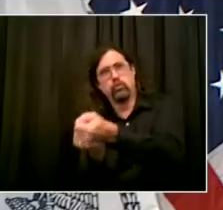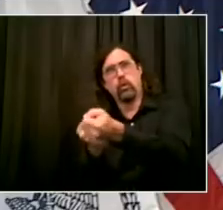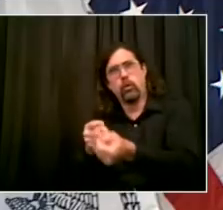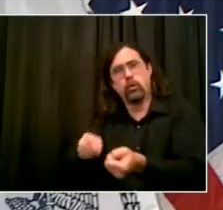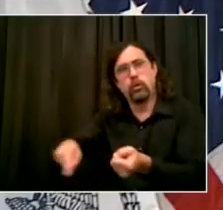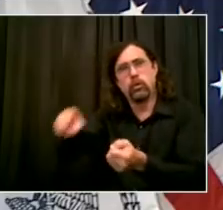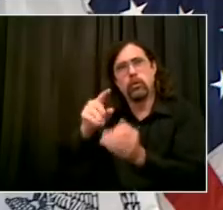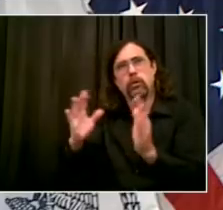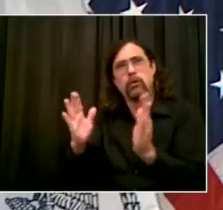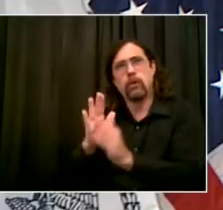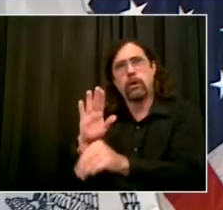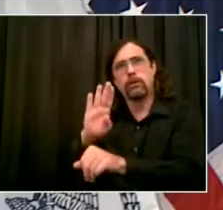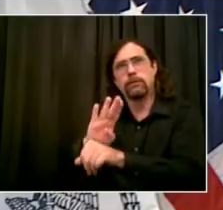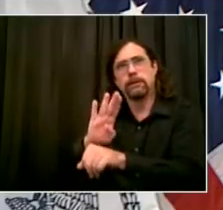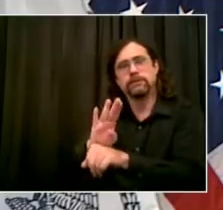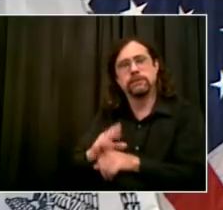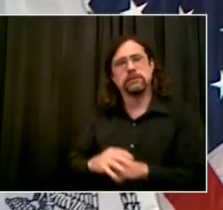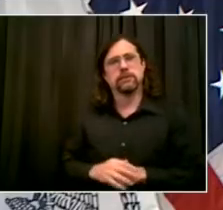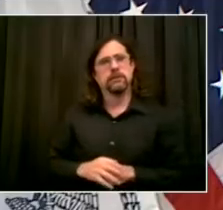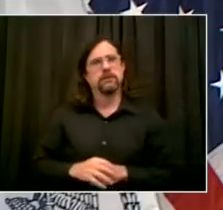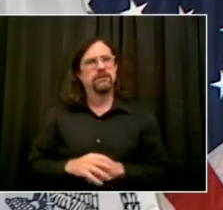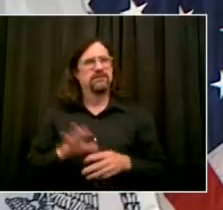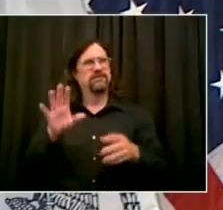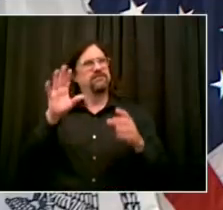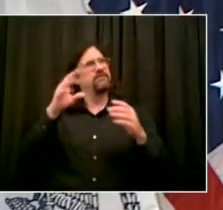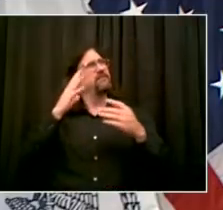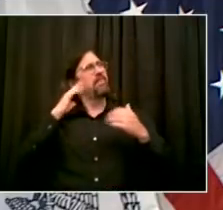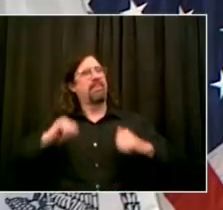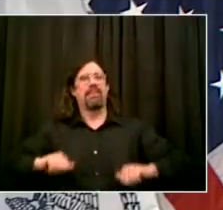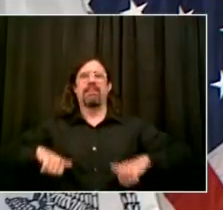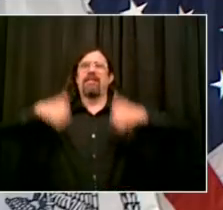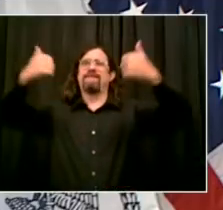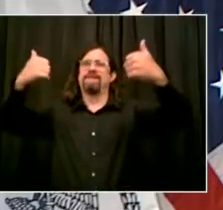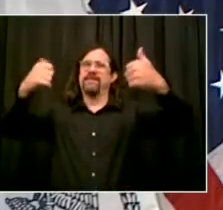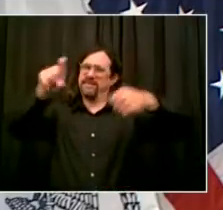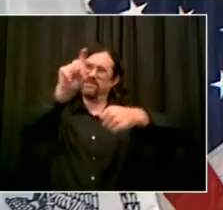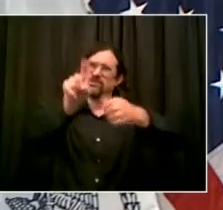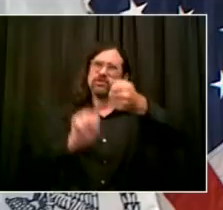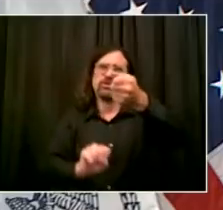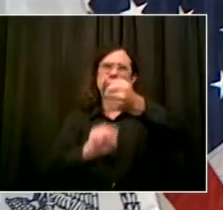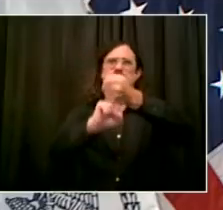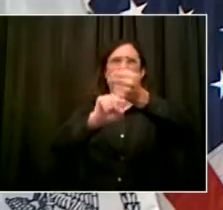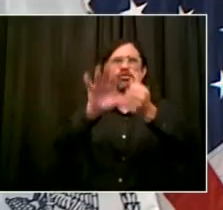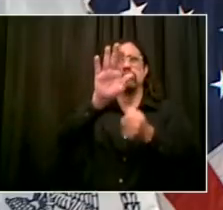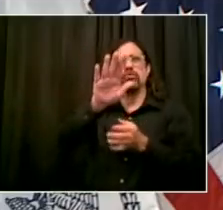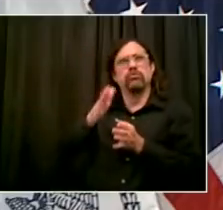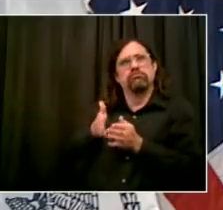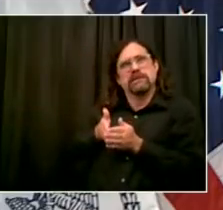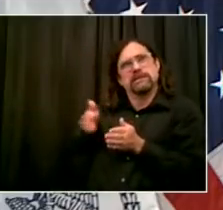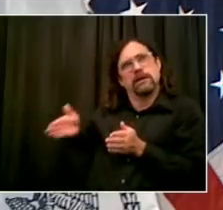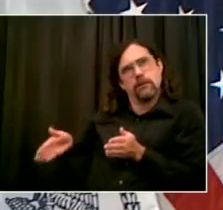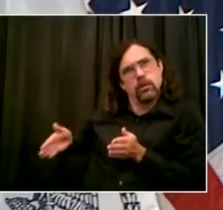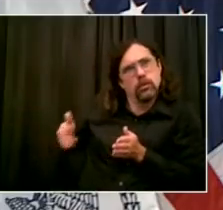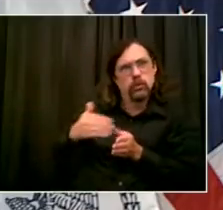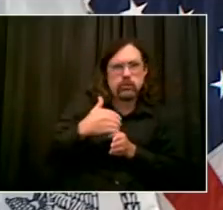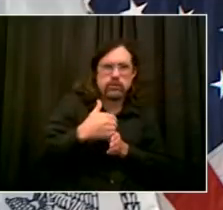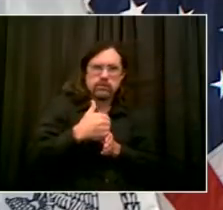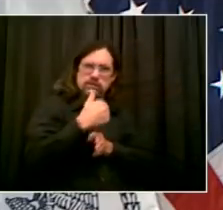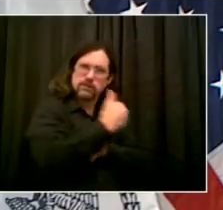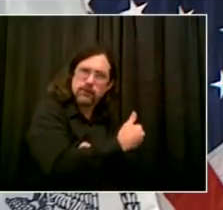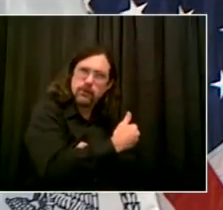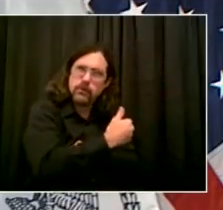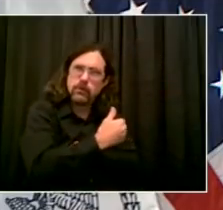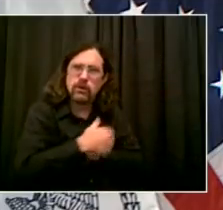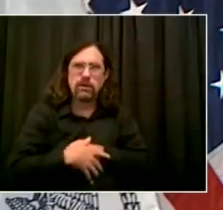time. And we all hope and pray that next year baseball will resume in person at some point in the year